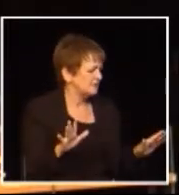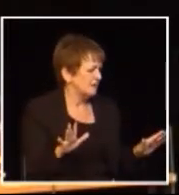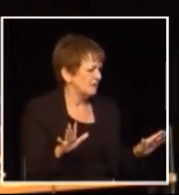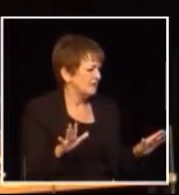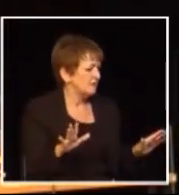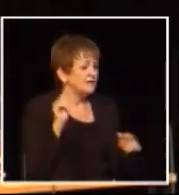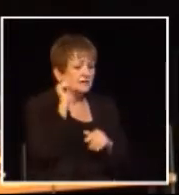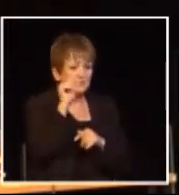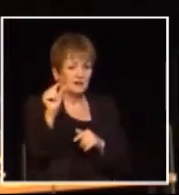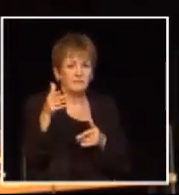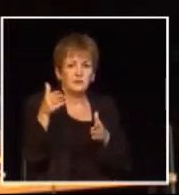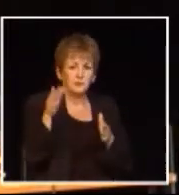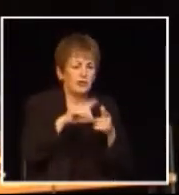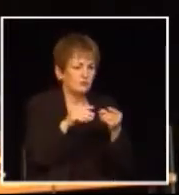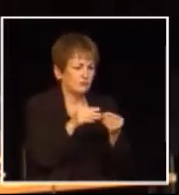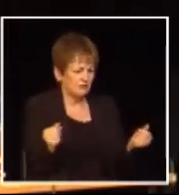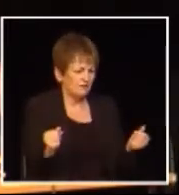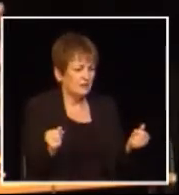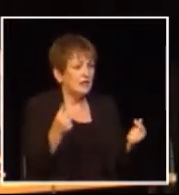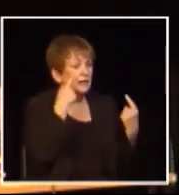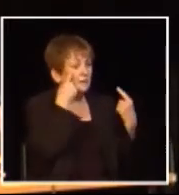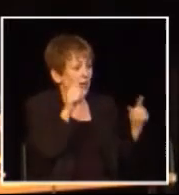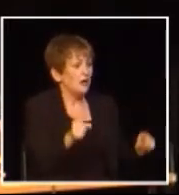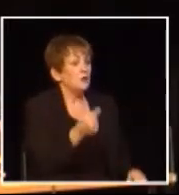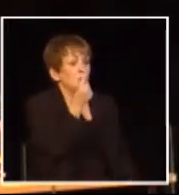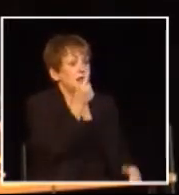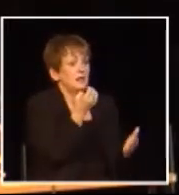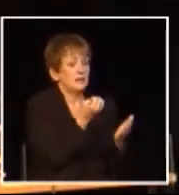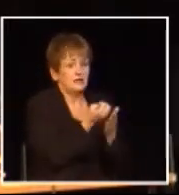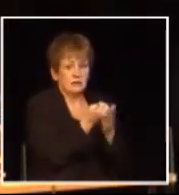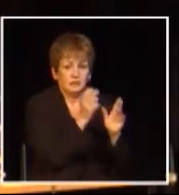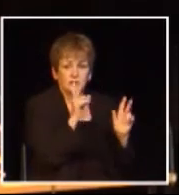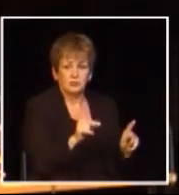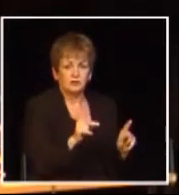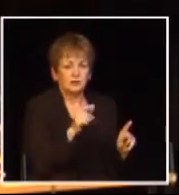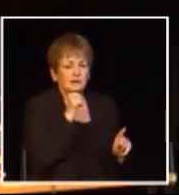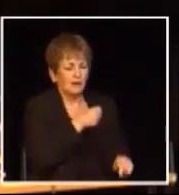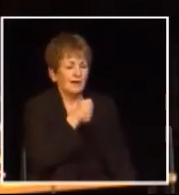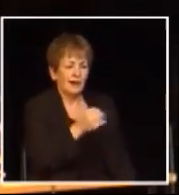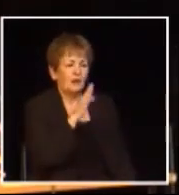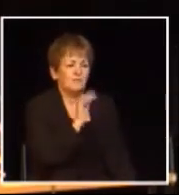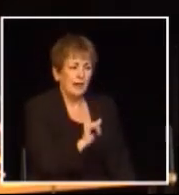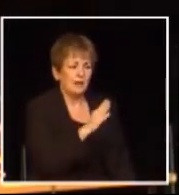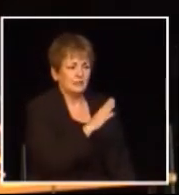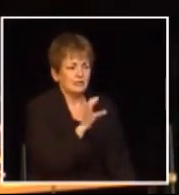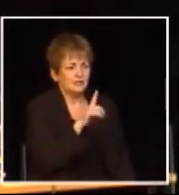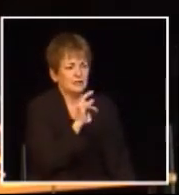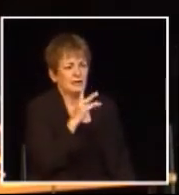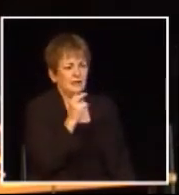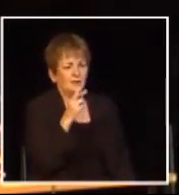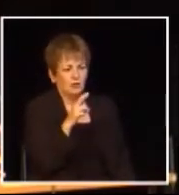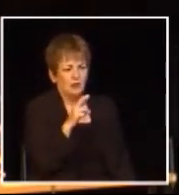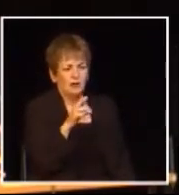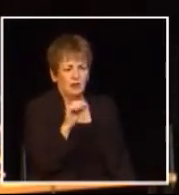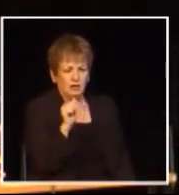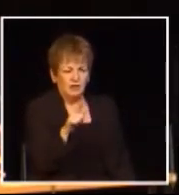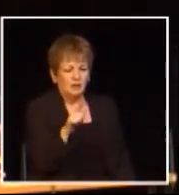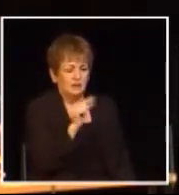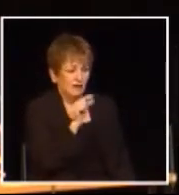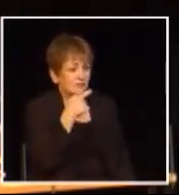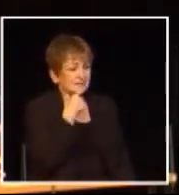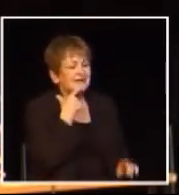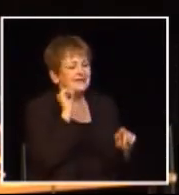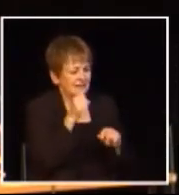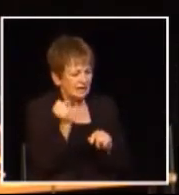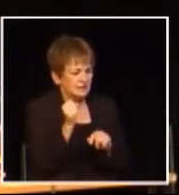them that's their solution find me one economist in the world that's credible and not hired by the BC Liberals by the way that